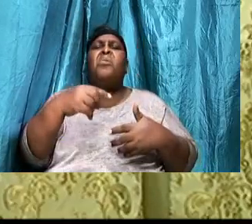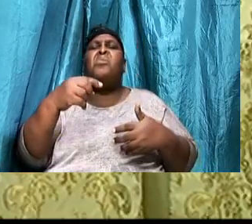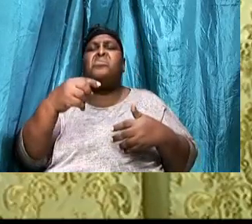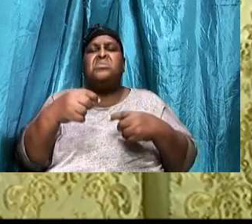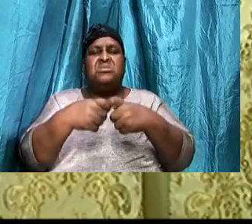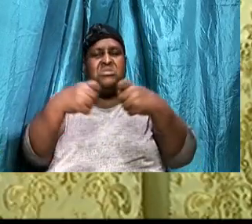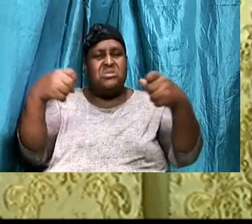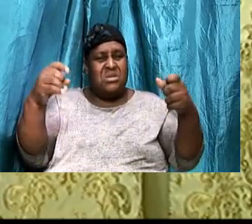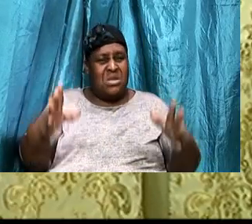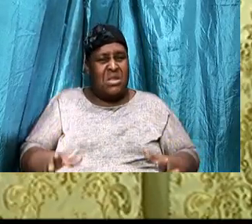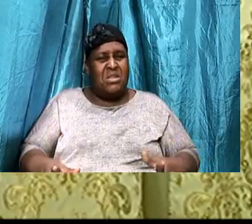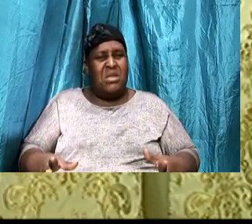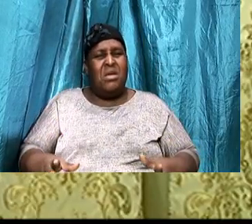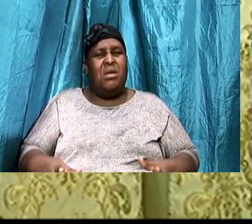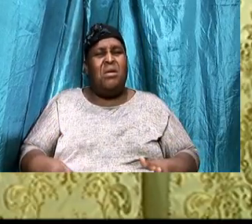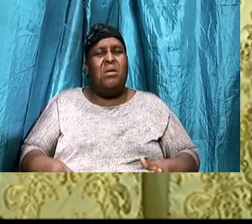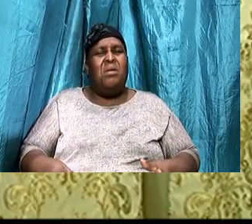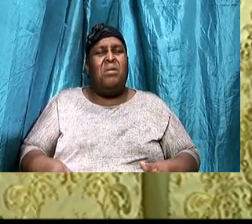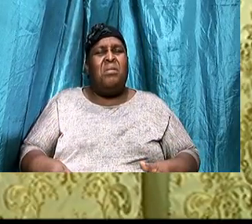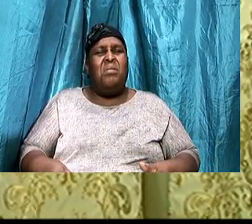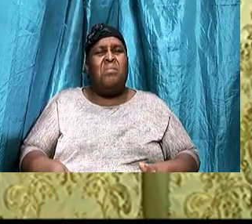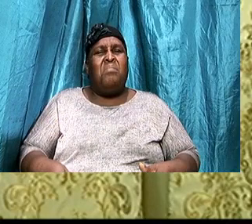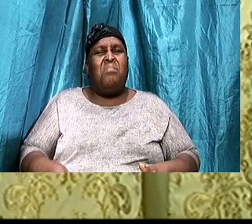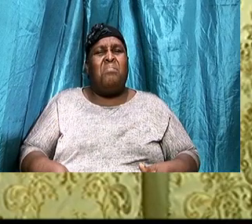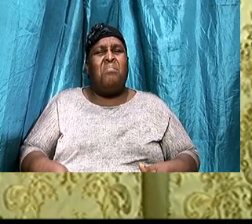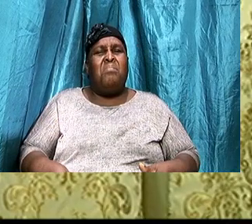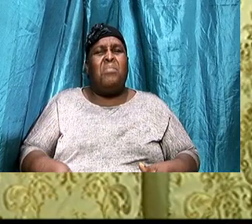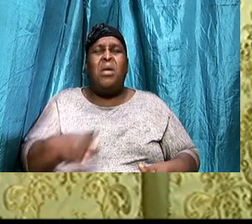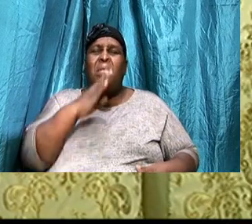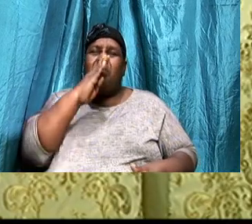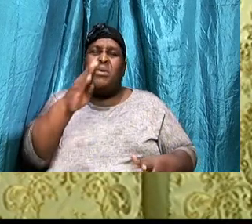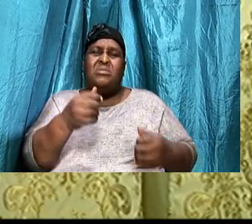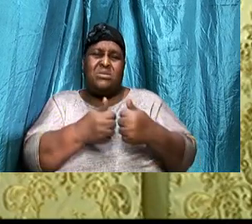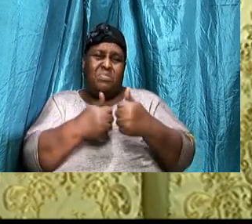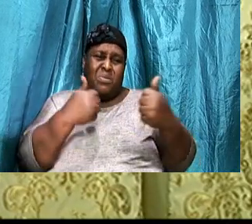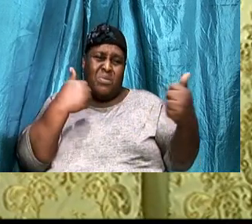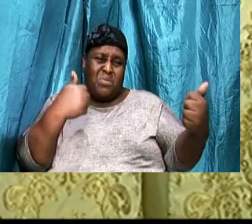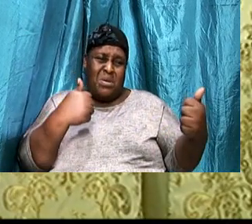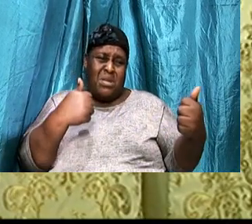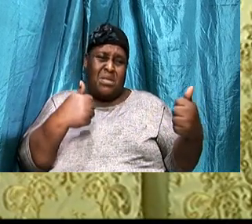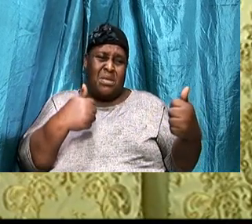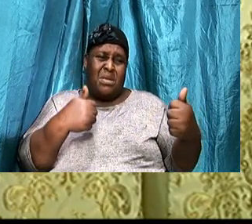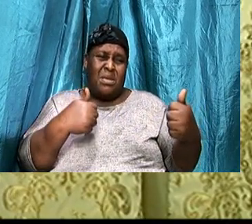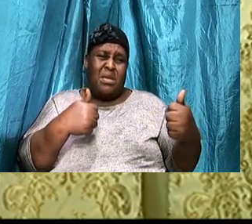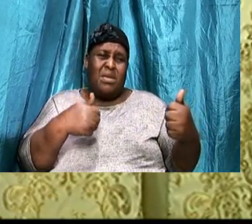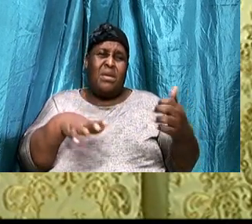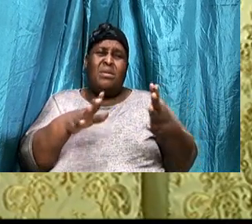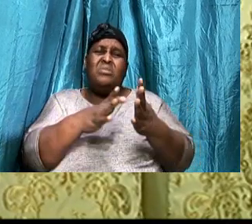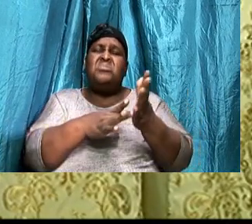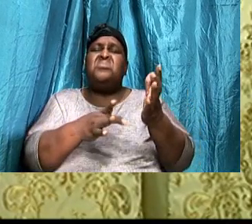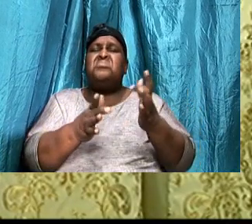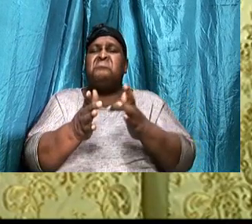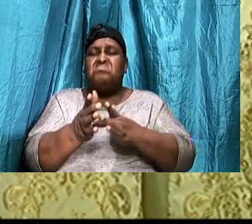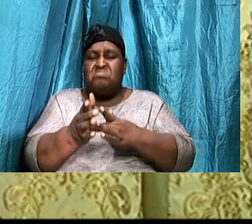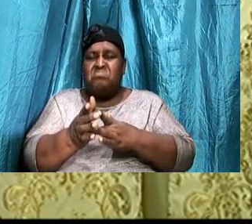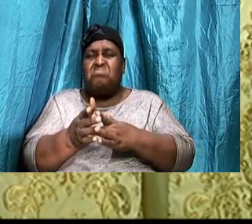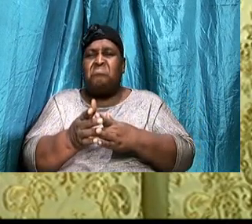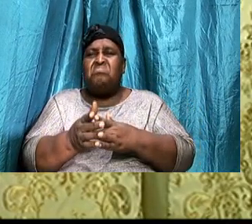purchased each, And every believer, With his blood, Jesus Christ, Has the title deed, To your body,